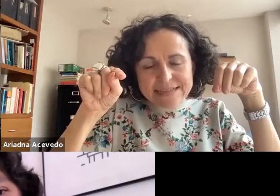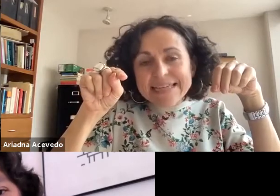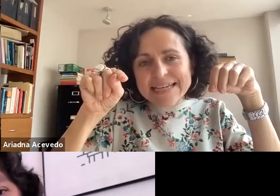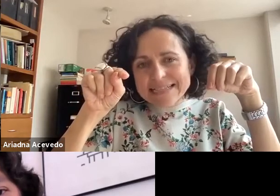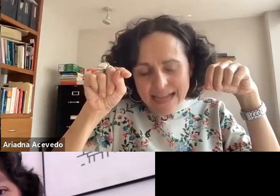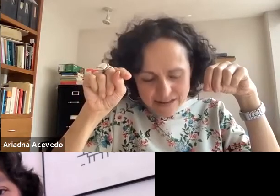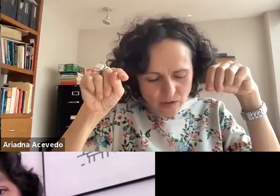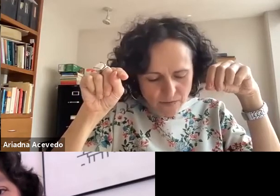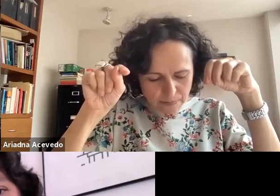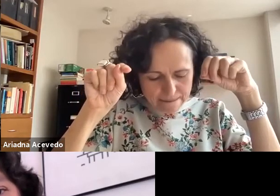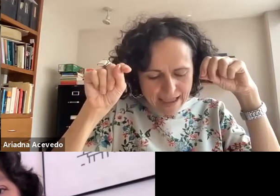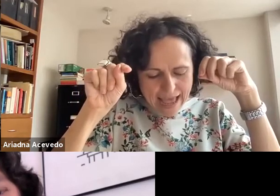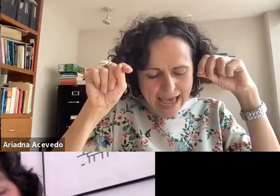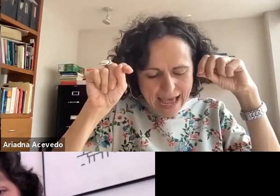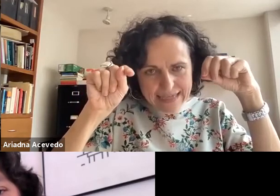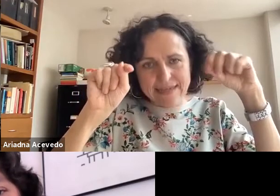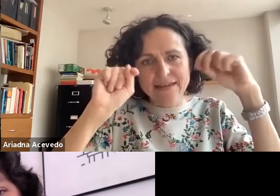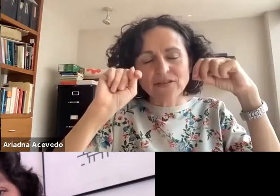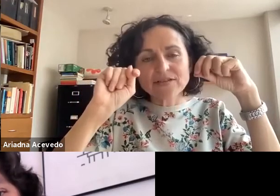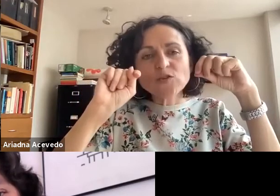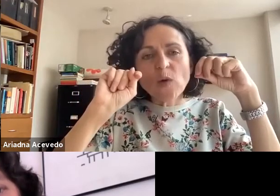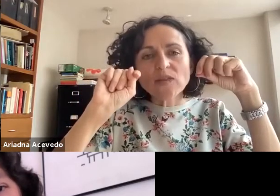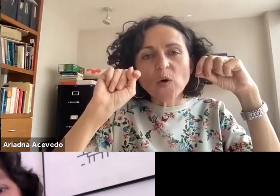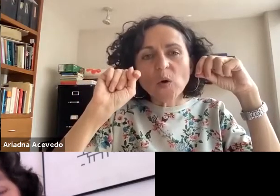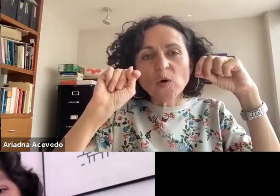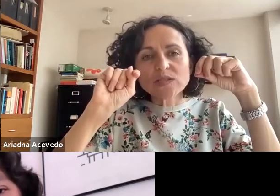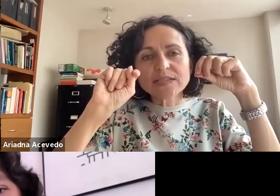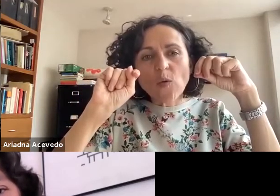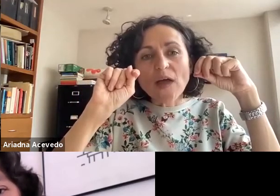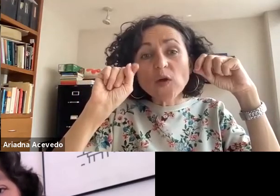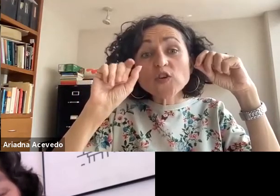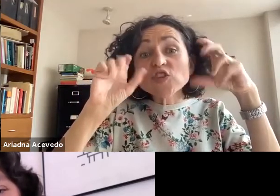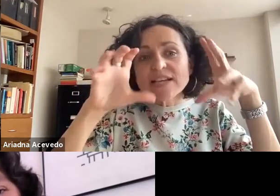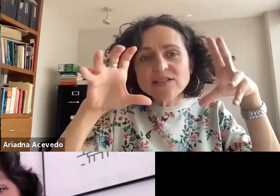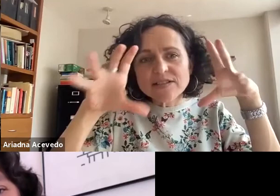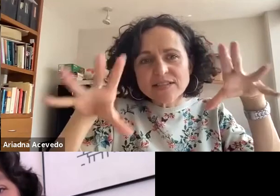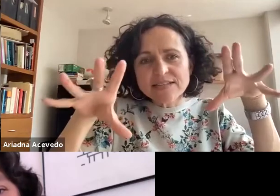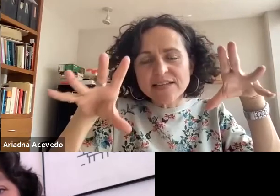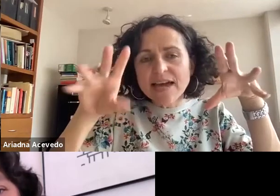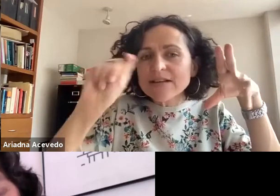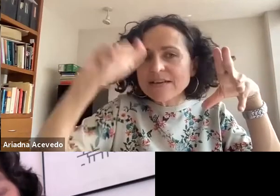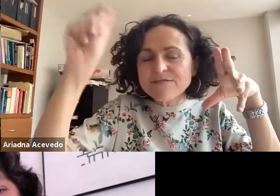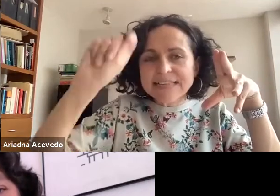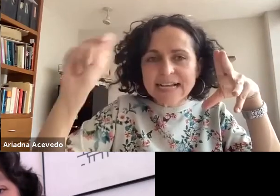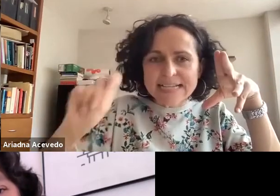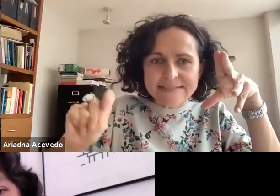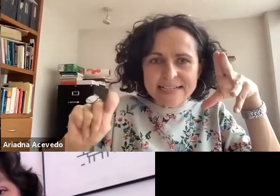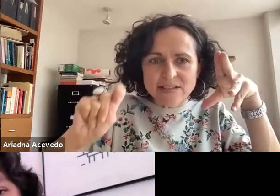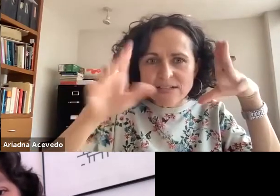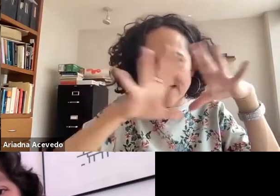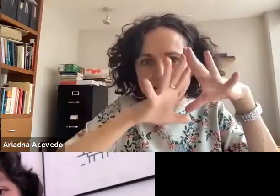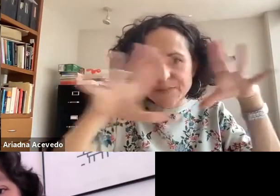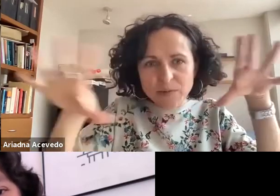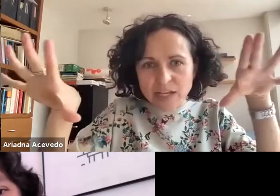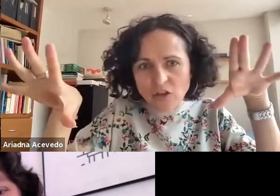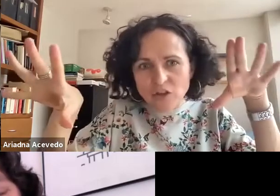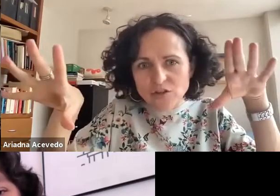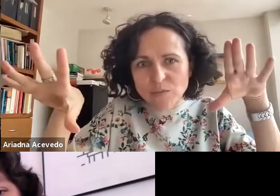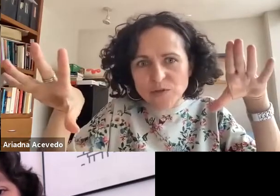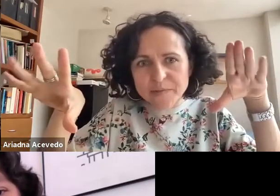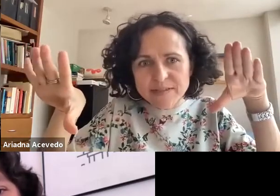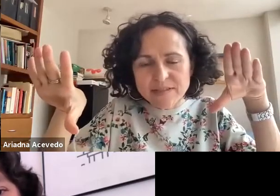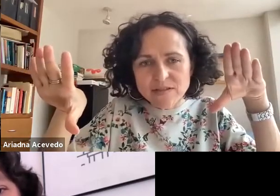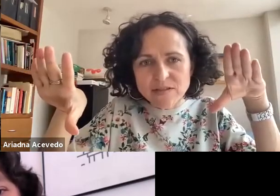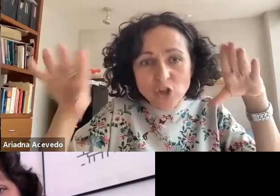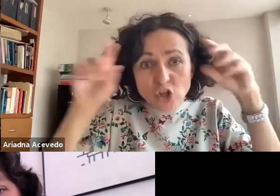Is that race is is there? It's present. So when the census say,